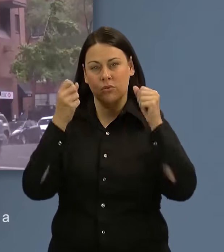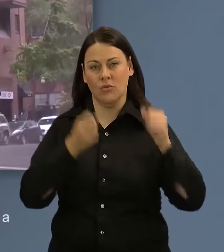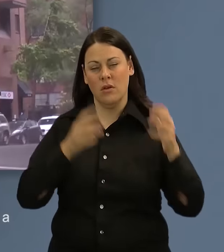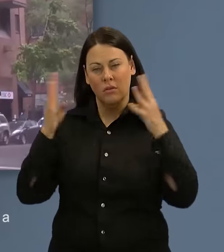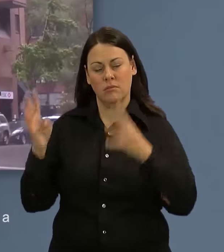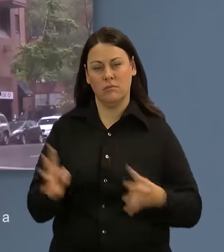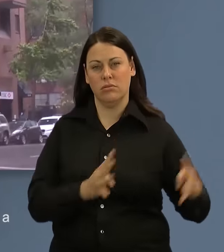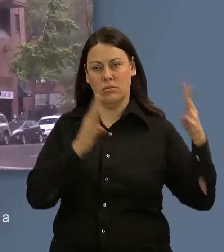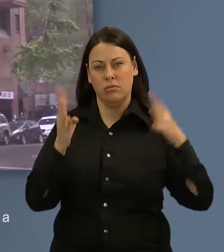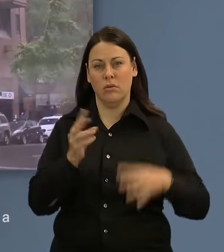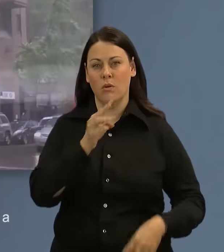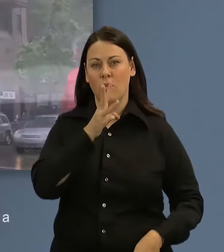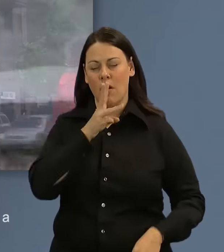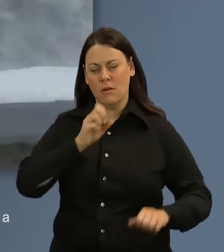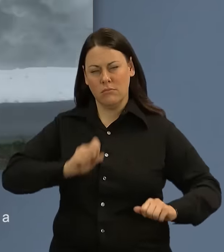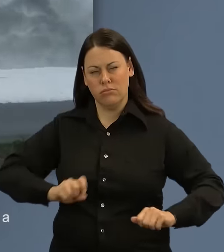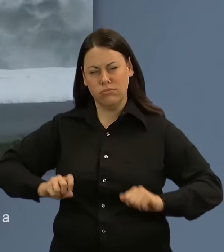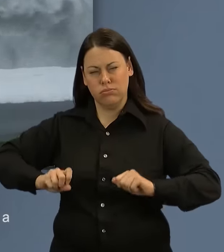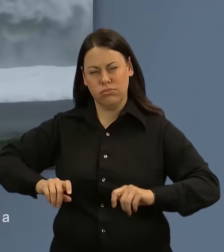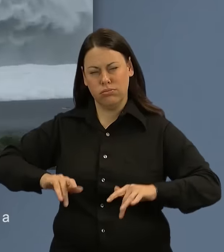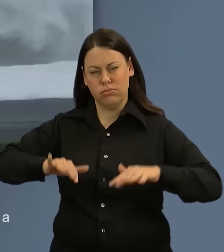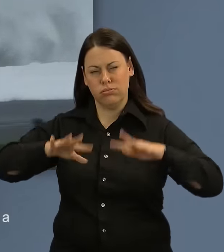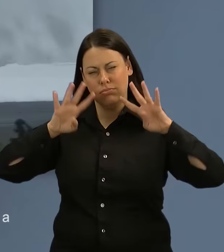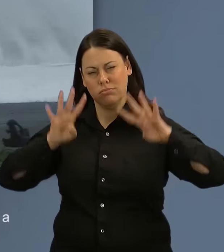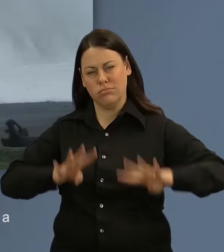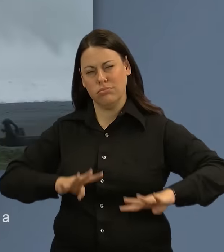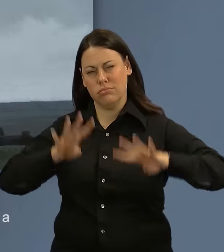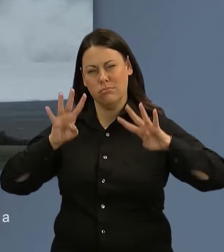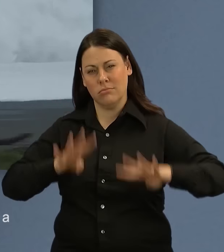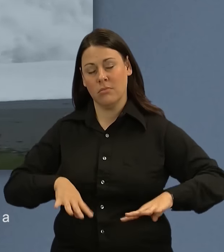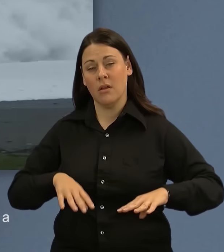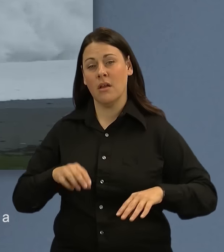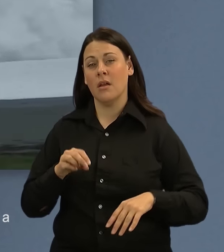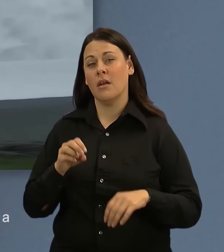excessive rainfall, and a catastrophic storm surge.